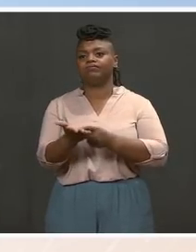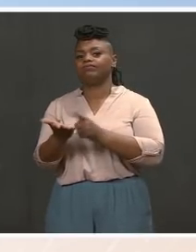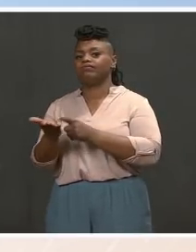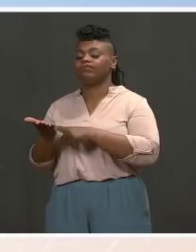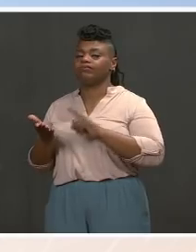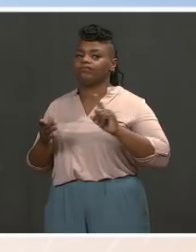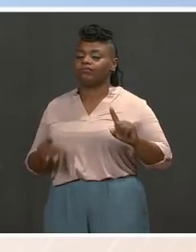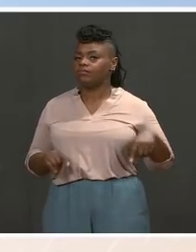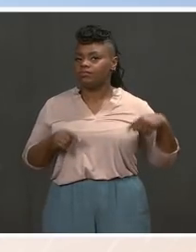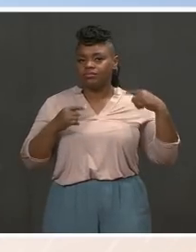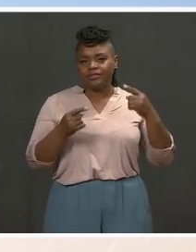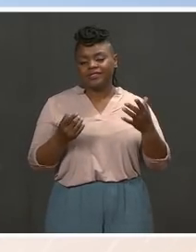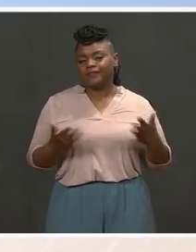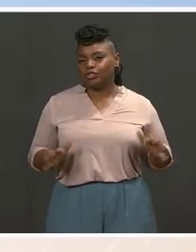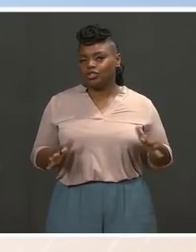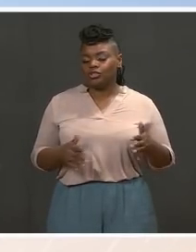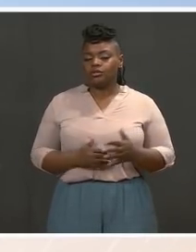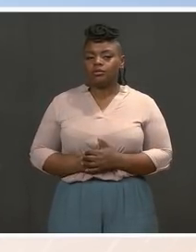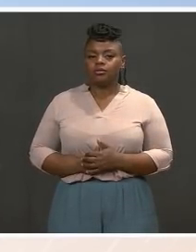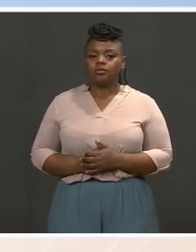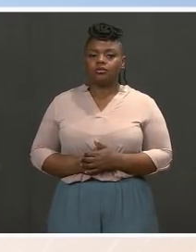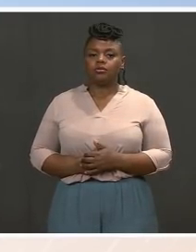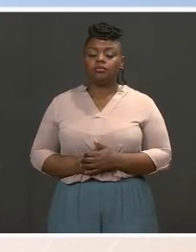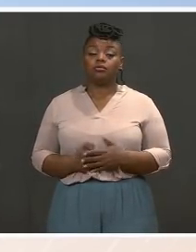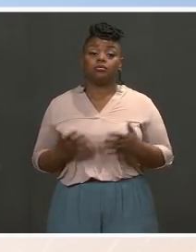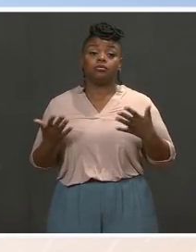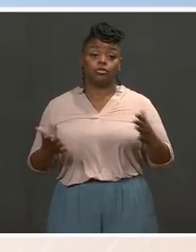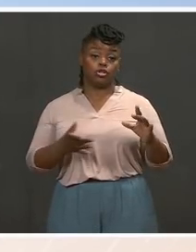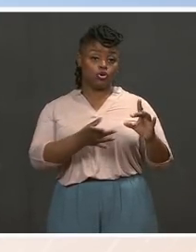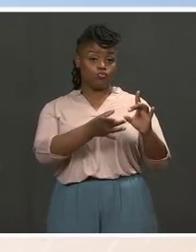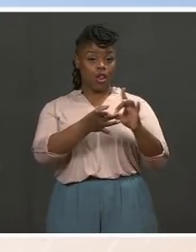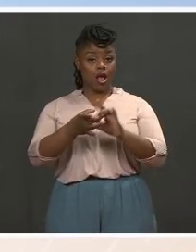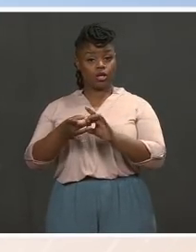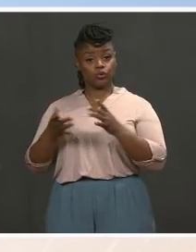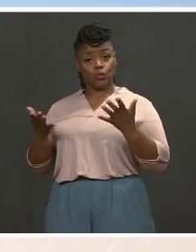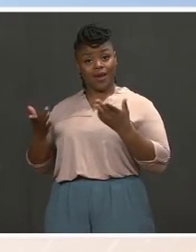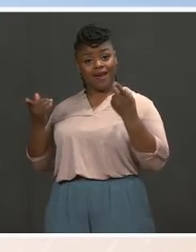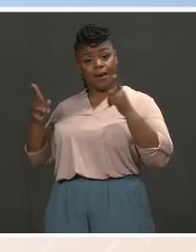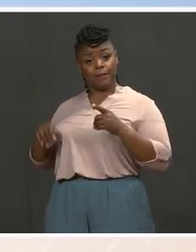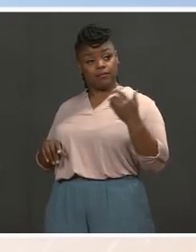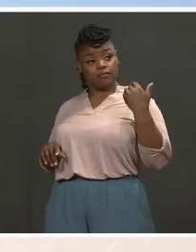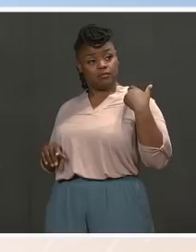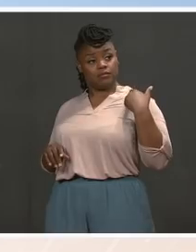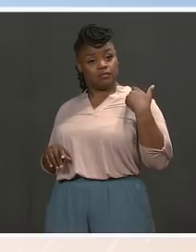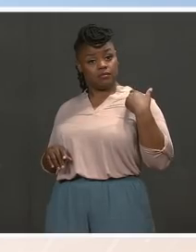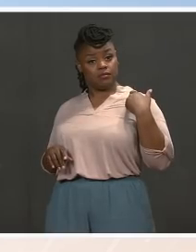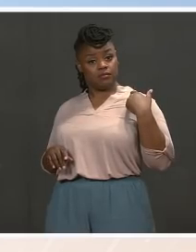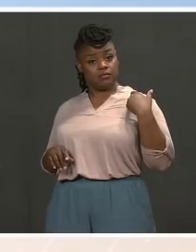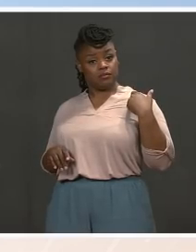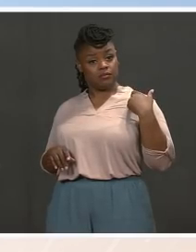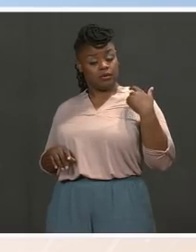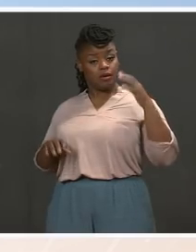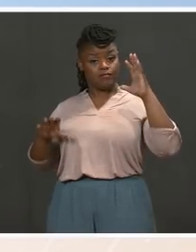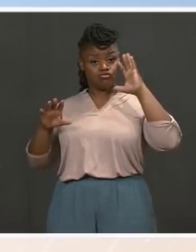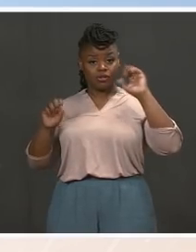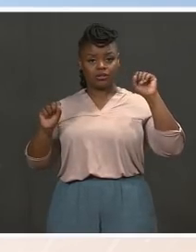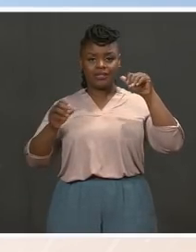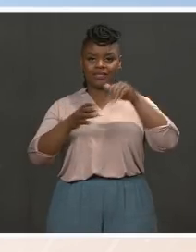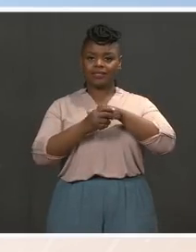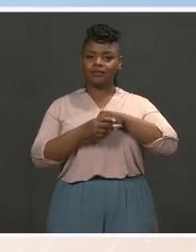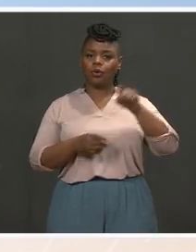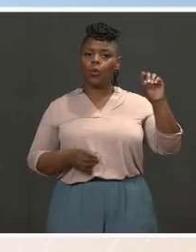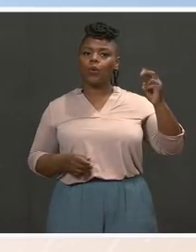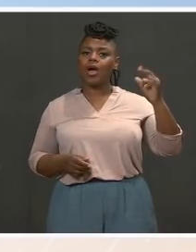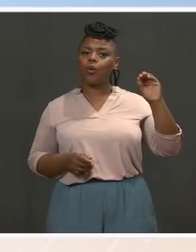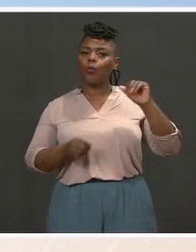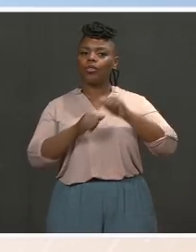presidency. As it relates to the tragedy of Tuesday night, he was, of course, in Ohio all day yesterday with a very full schedule. So I